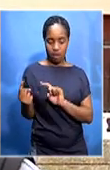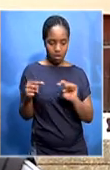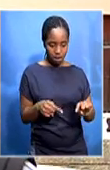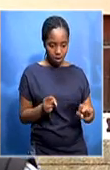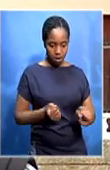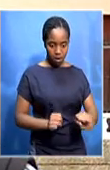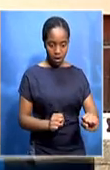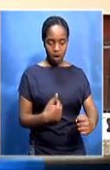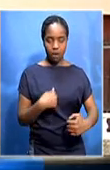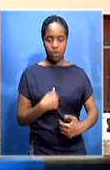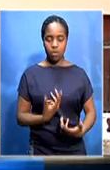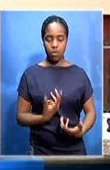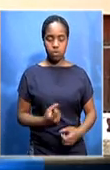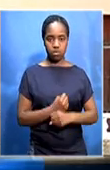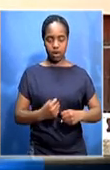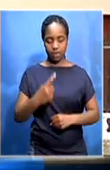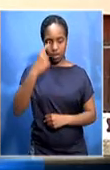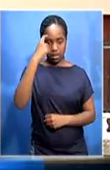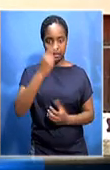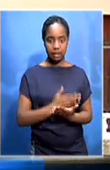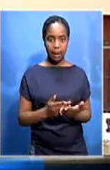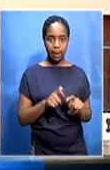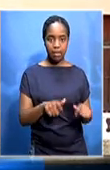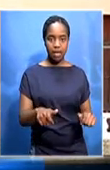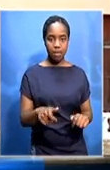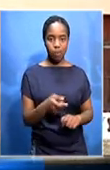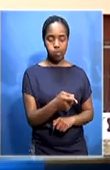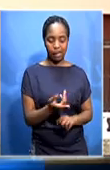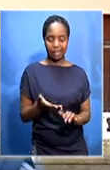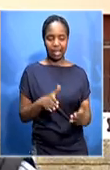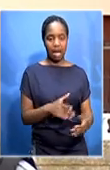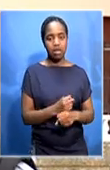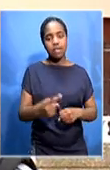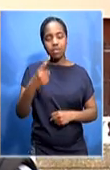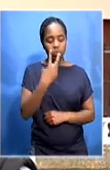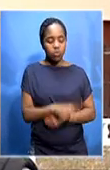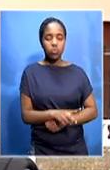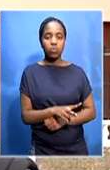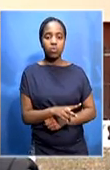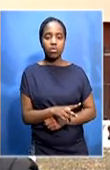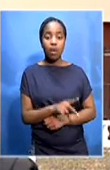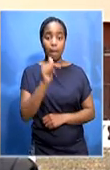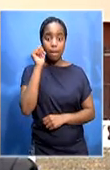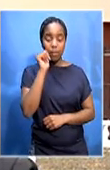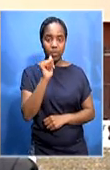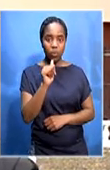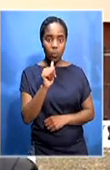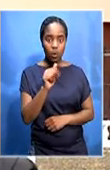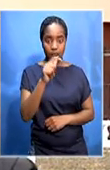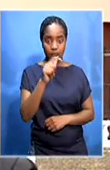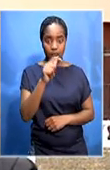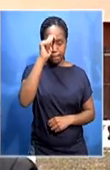then I didn't realise that there were some of them that had already passed away. At the moment when I touched the